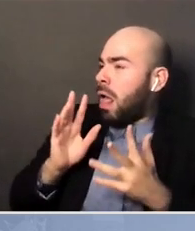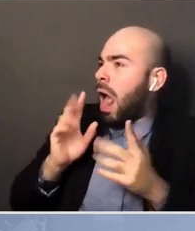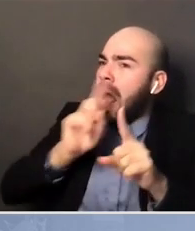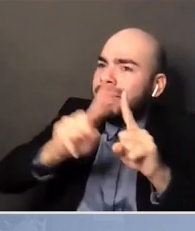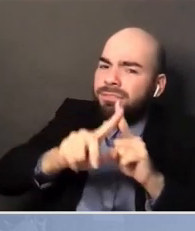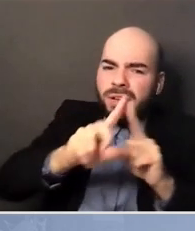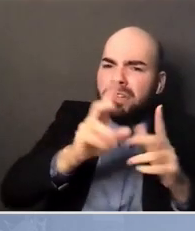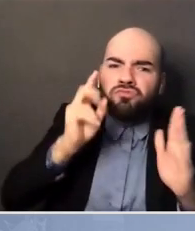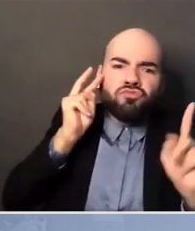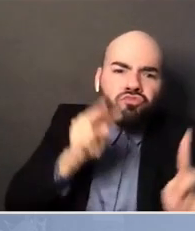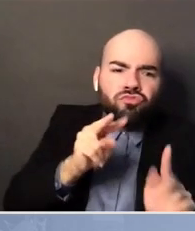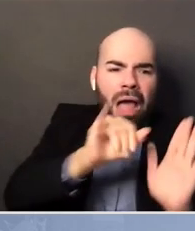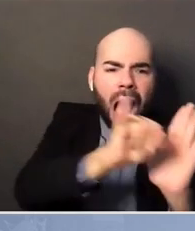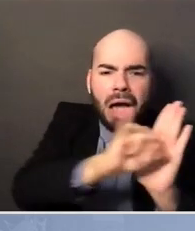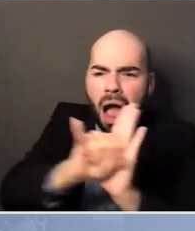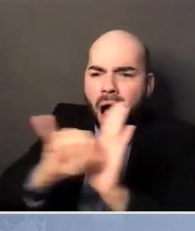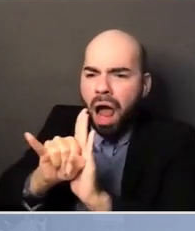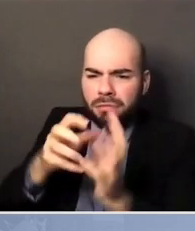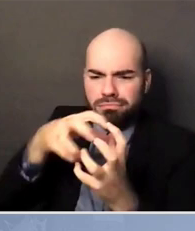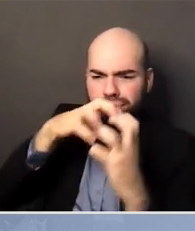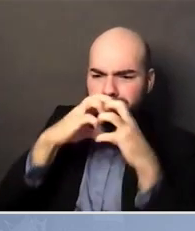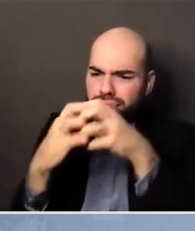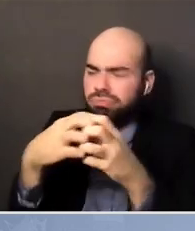at the table and involved in elections?